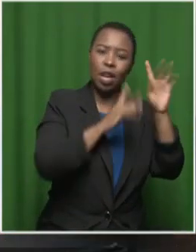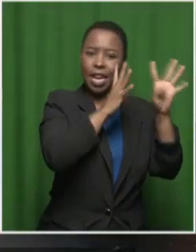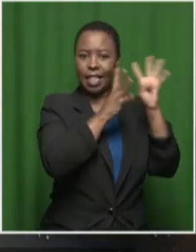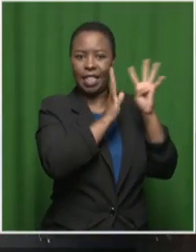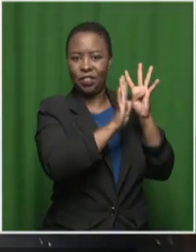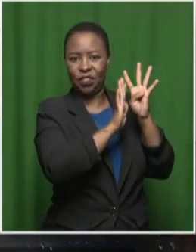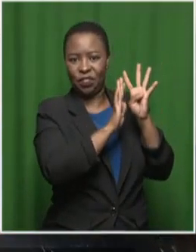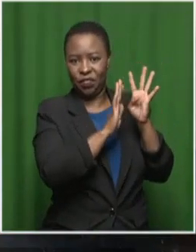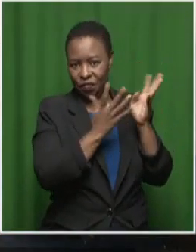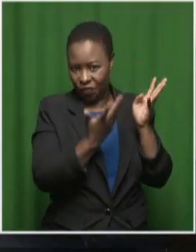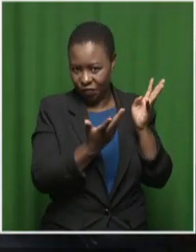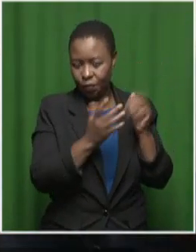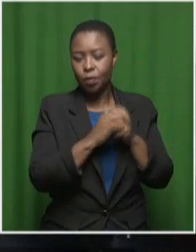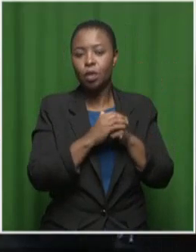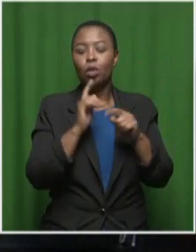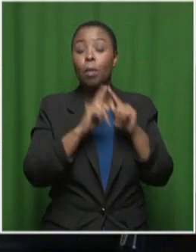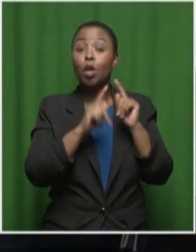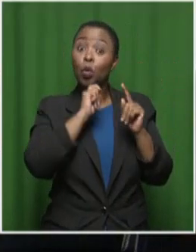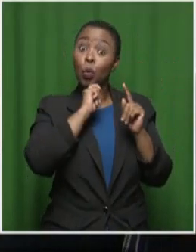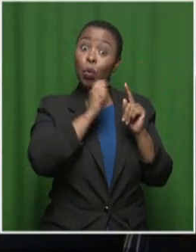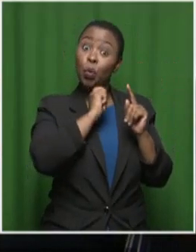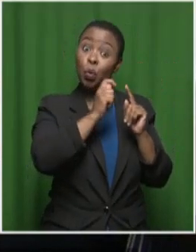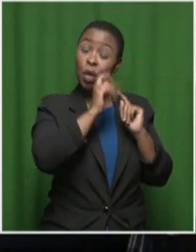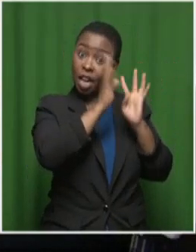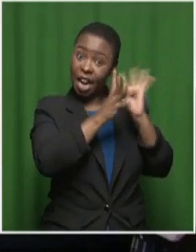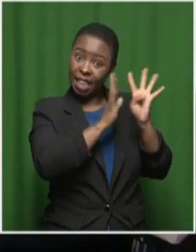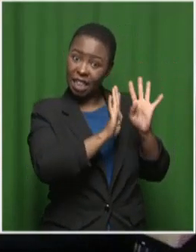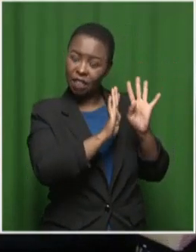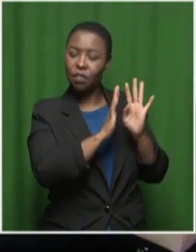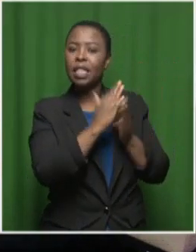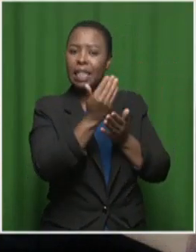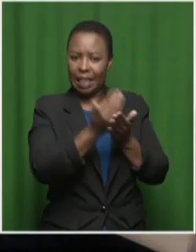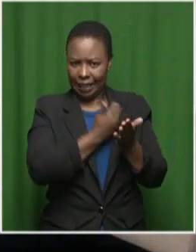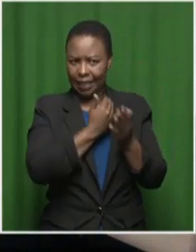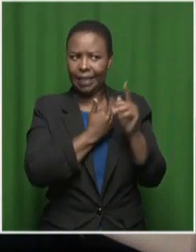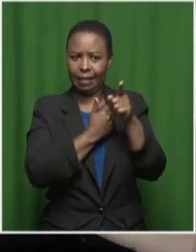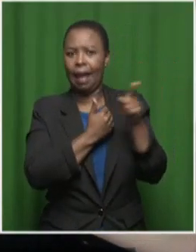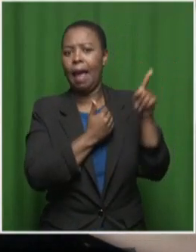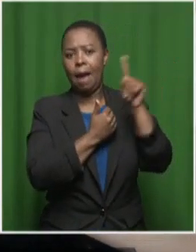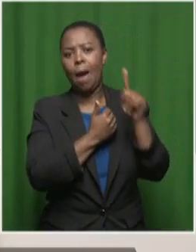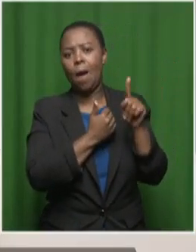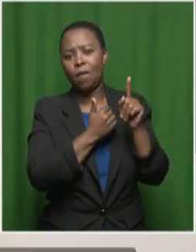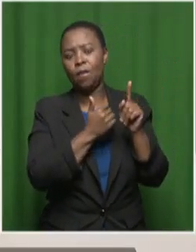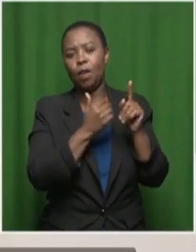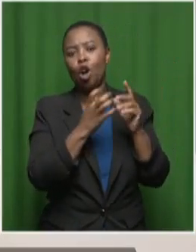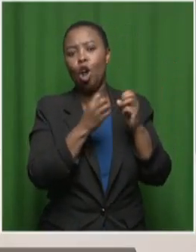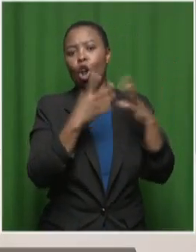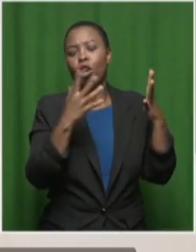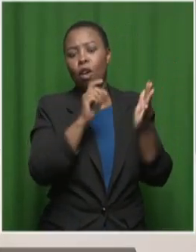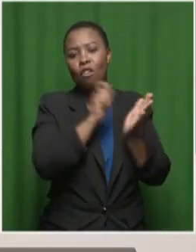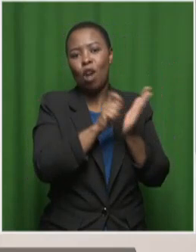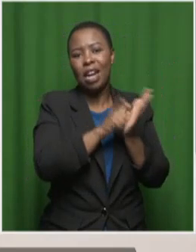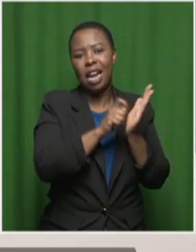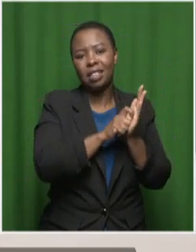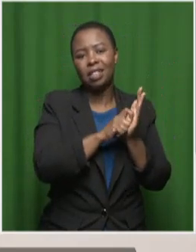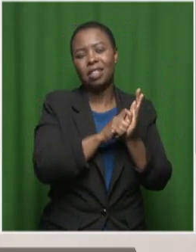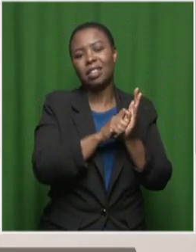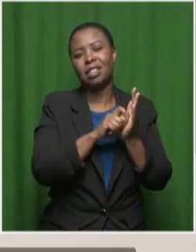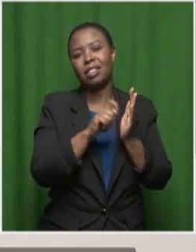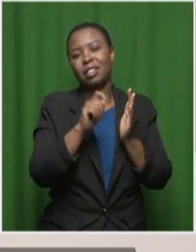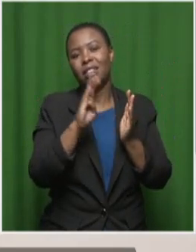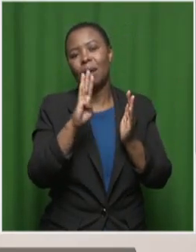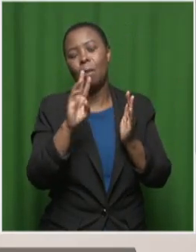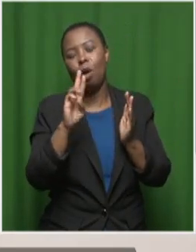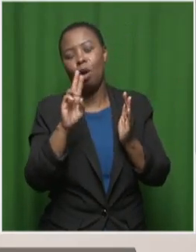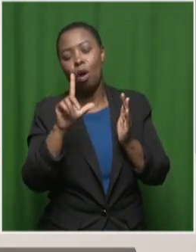boon for the true creatives is that it saves them a lot of the writer's block, the idea generation.